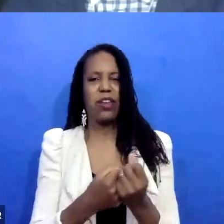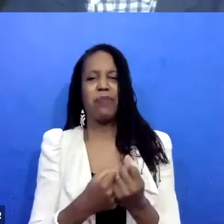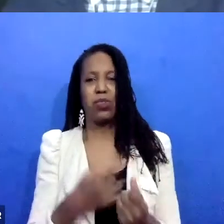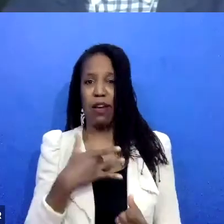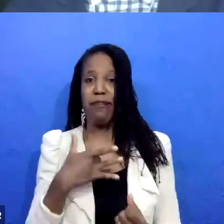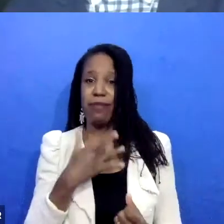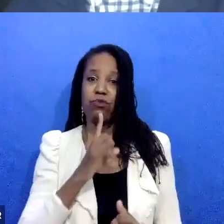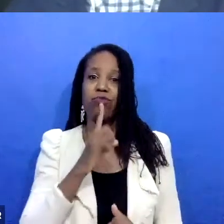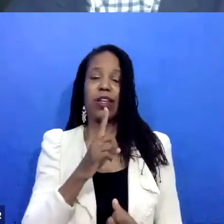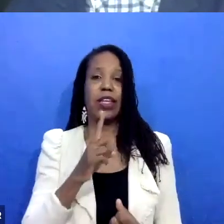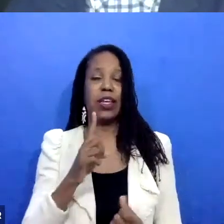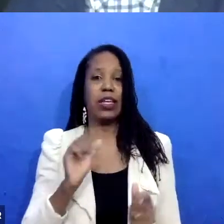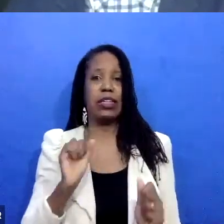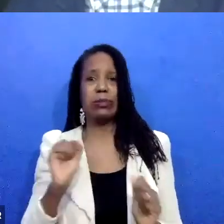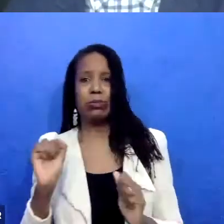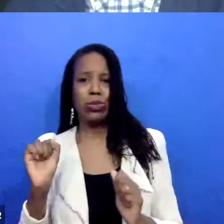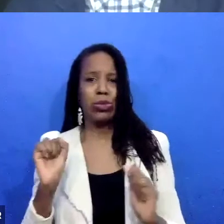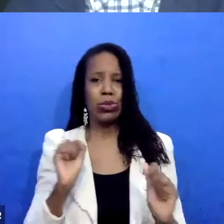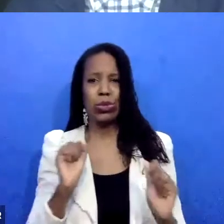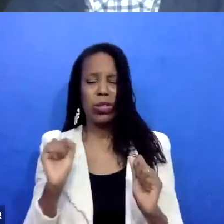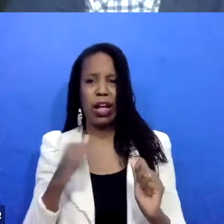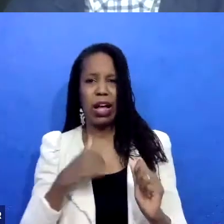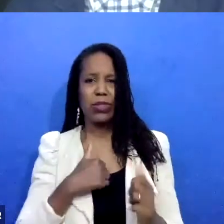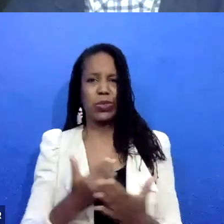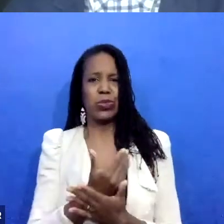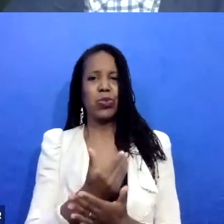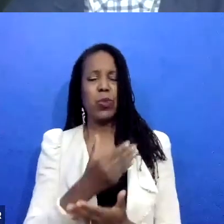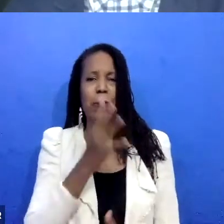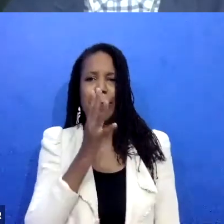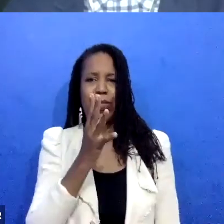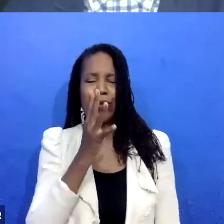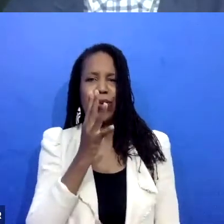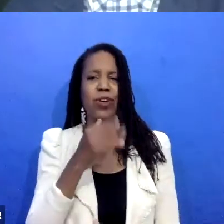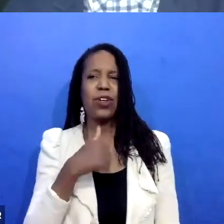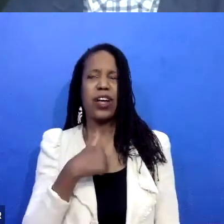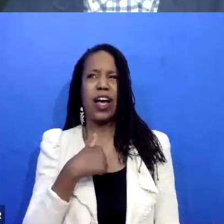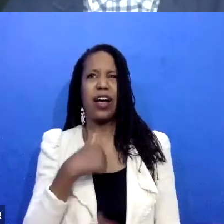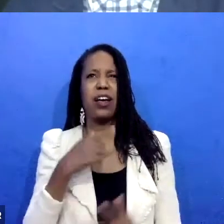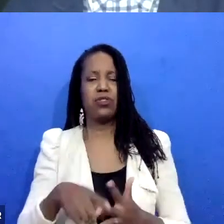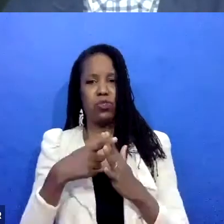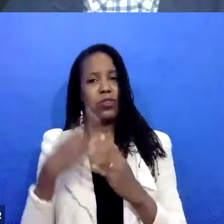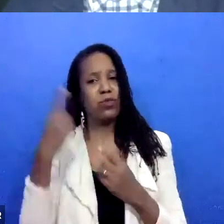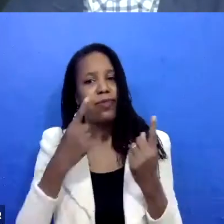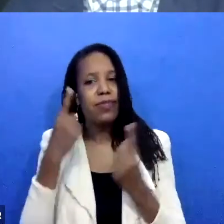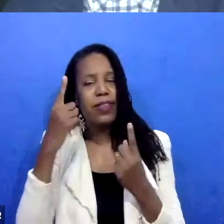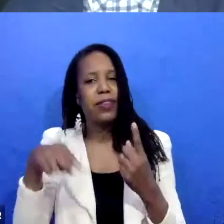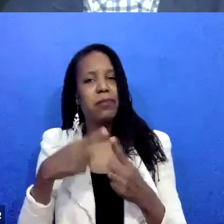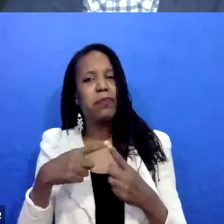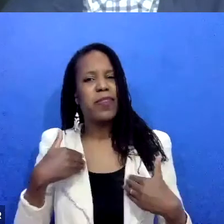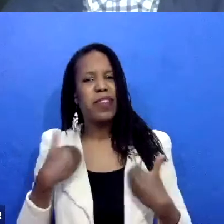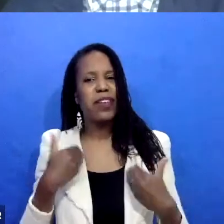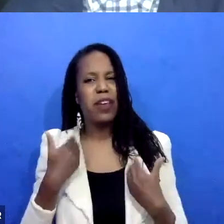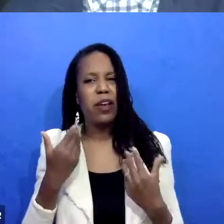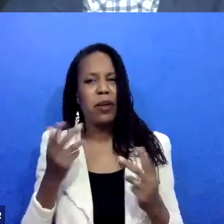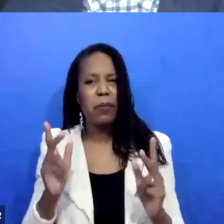that time, I was thinking a lot about young people and that the notion that we incarcerate young people for